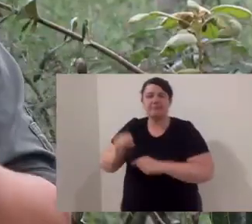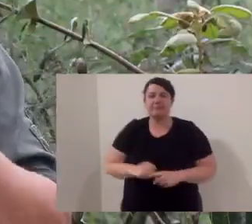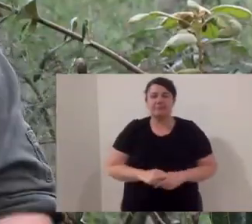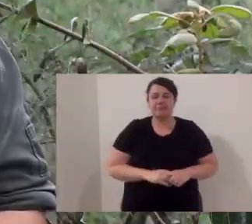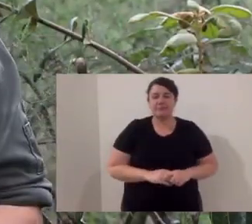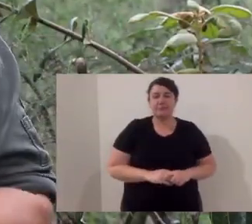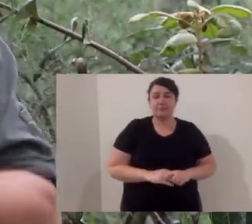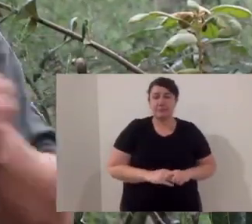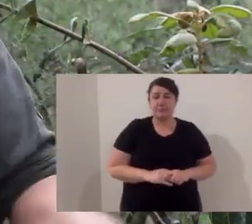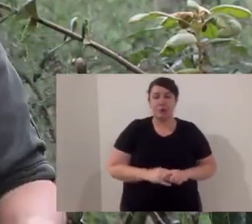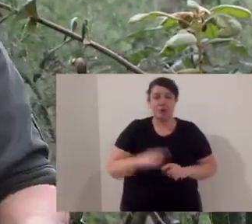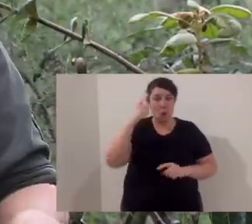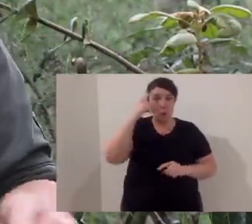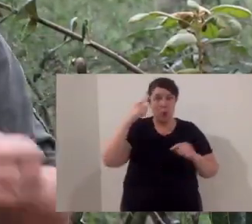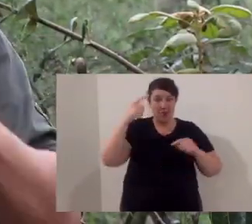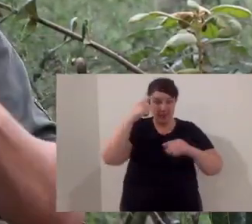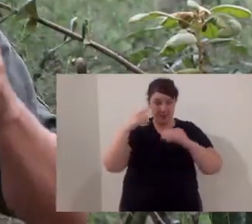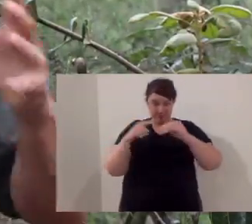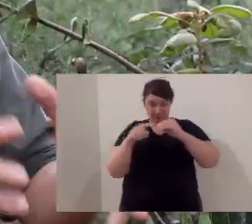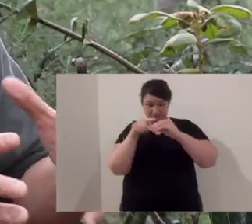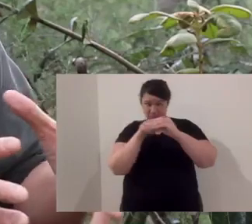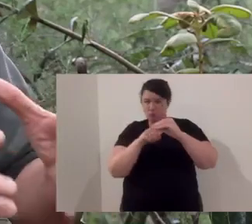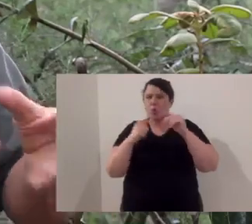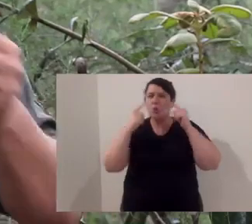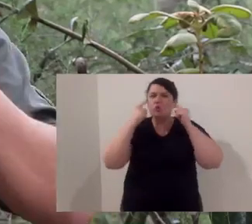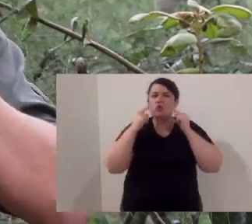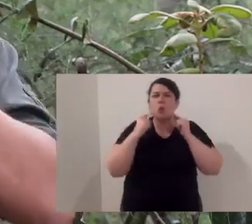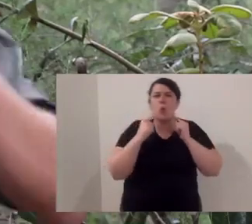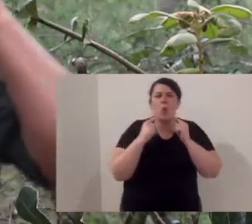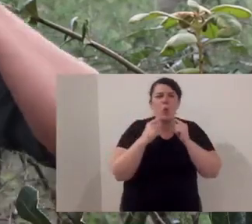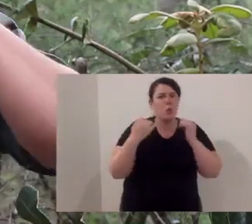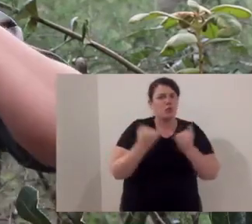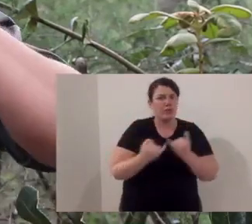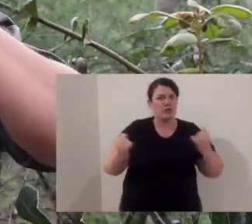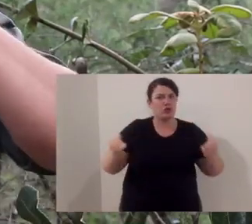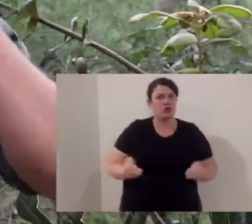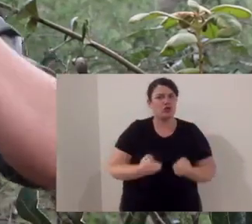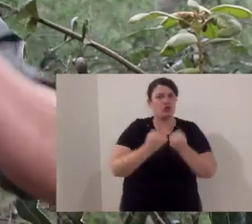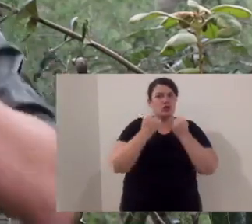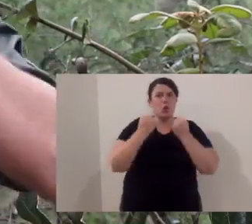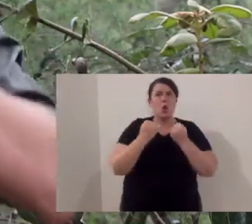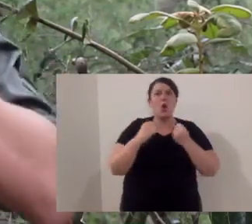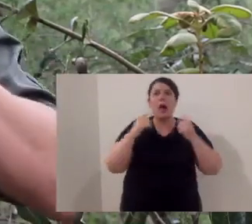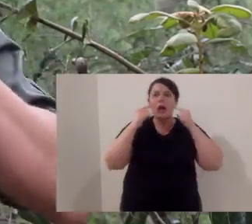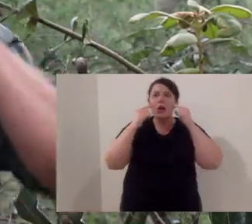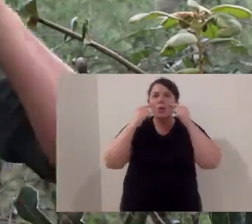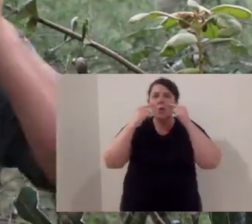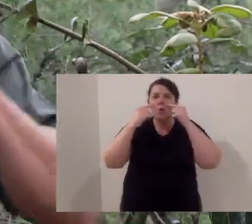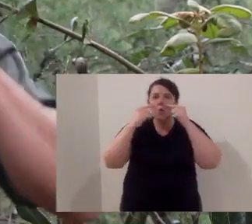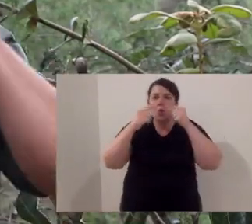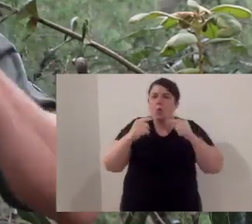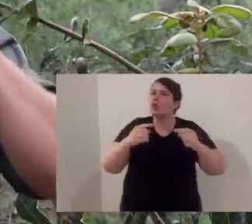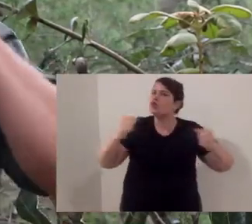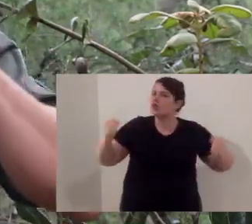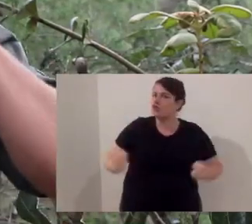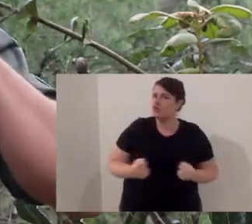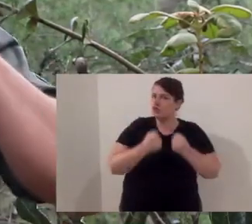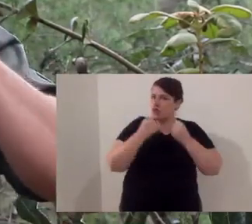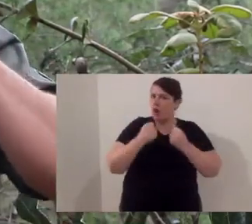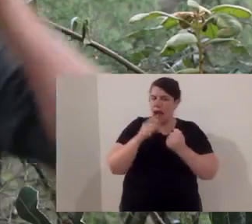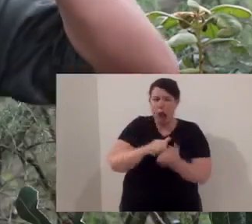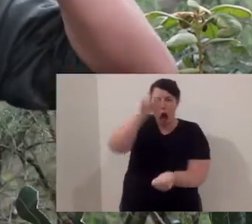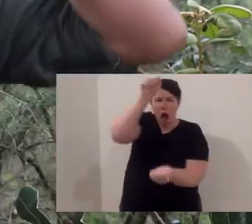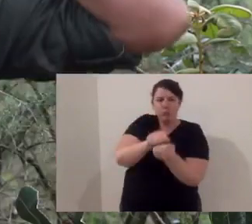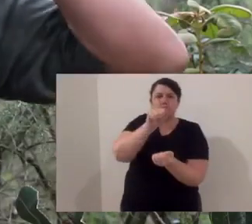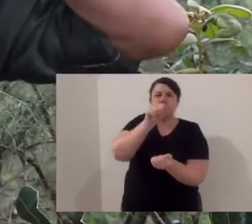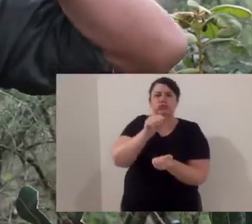But they are vicious little predators. And if we start at the head, have a look at the jaw. It's still quite muscular and you can see that muscle around the lower